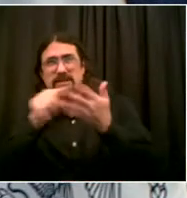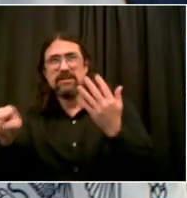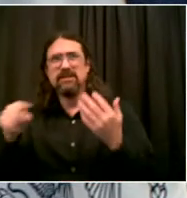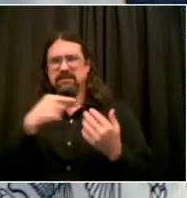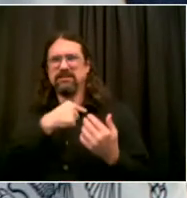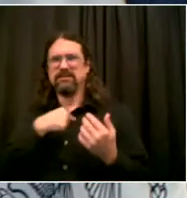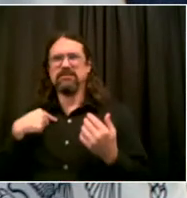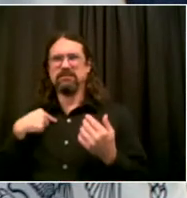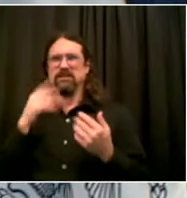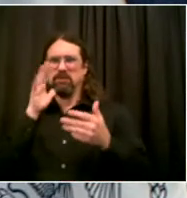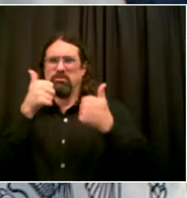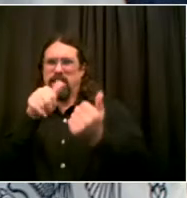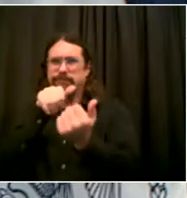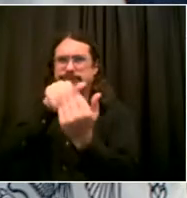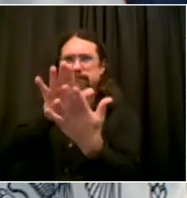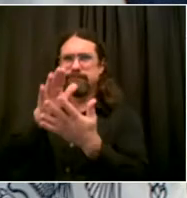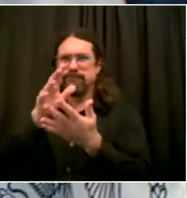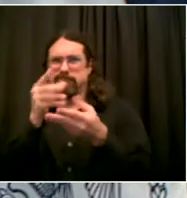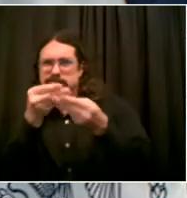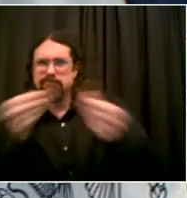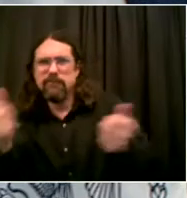question, we'll go to Michael from The Daily News.